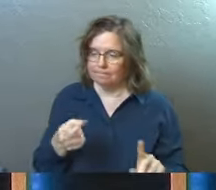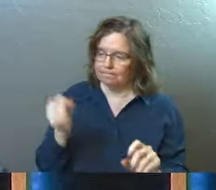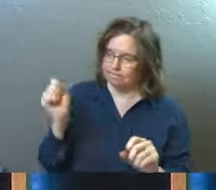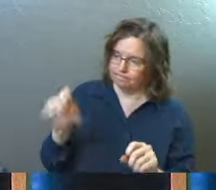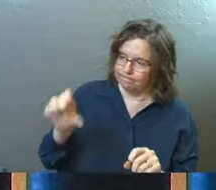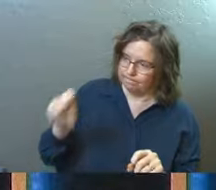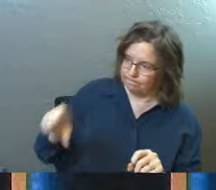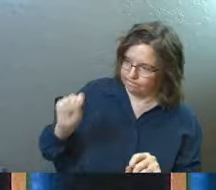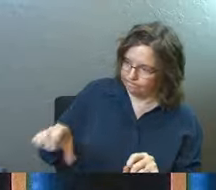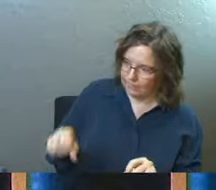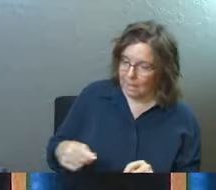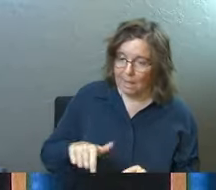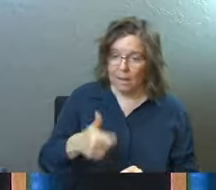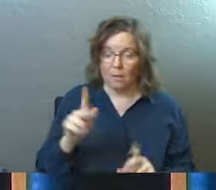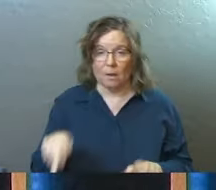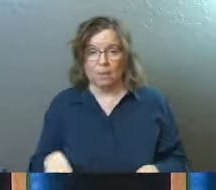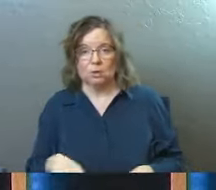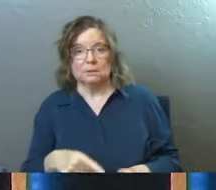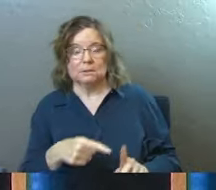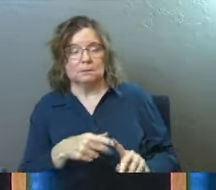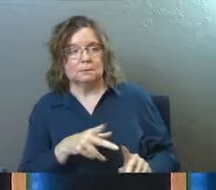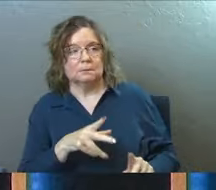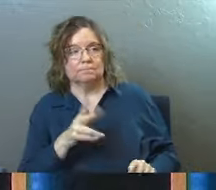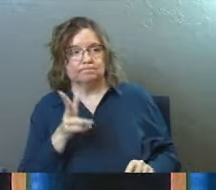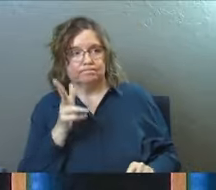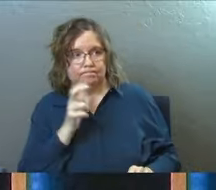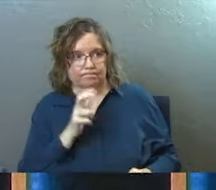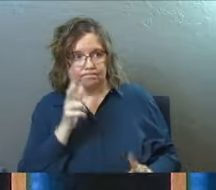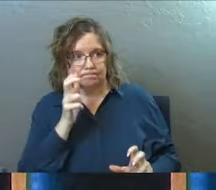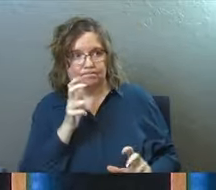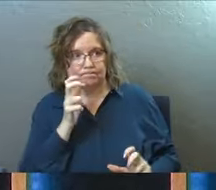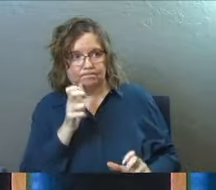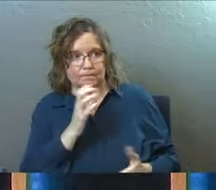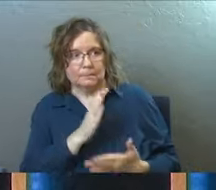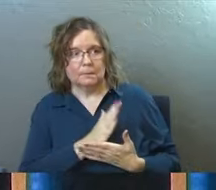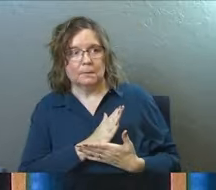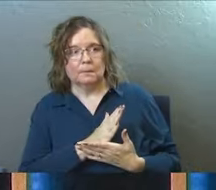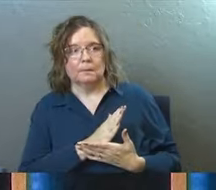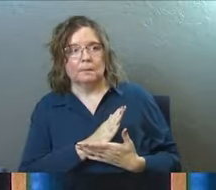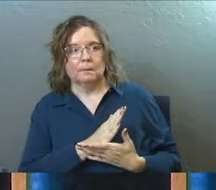And then I watched this other person stop,